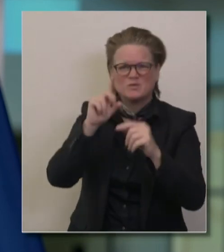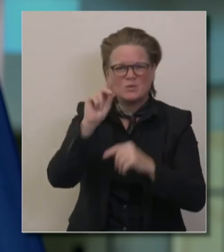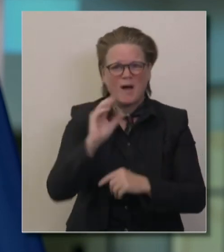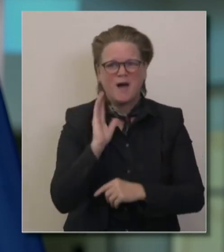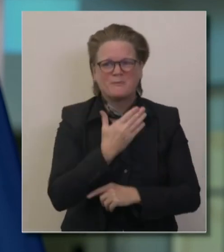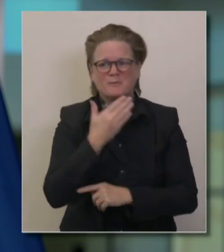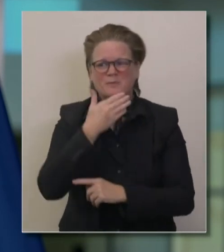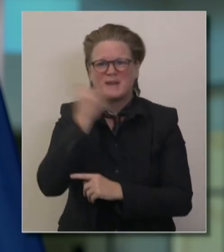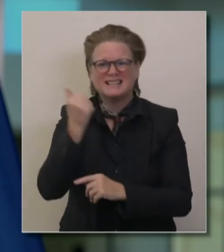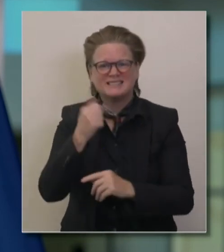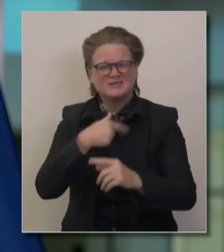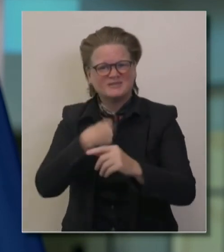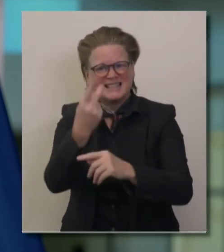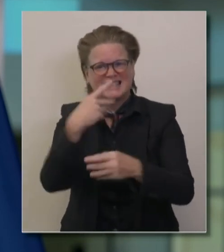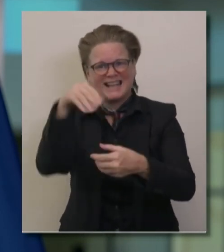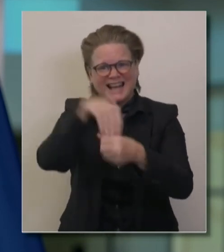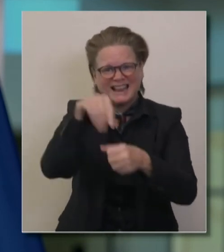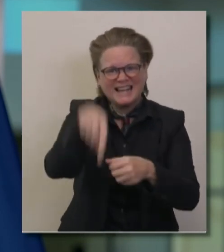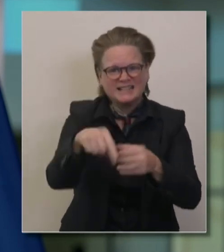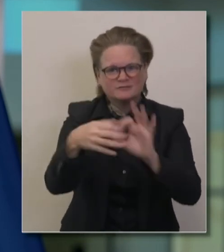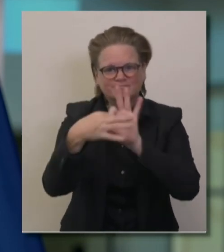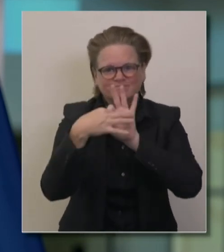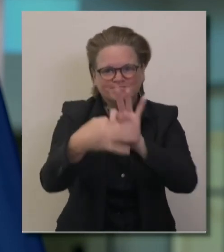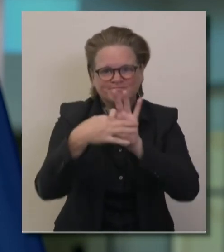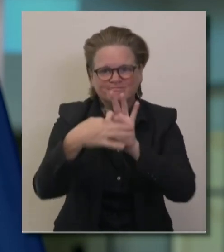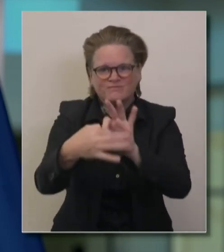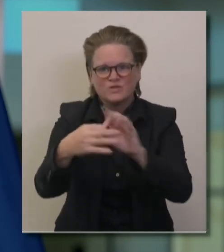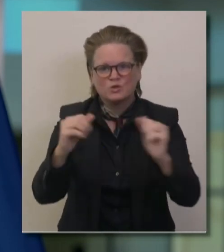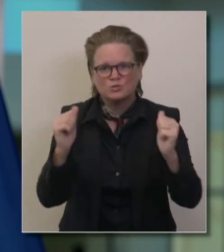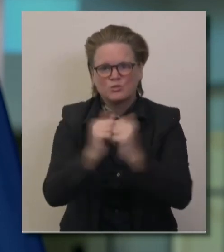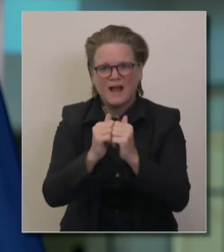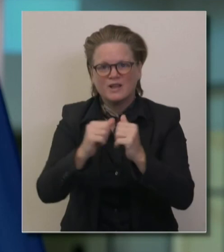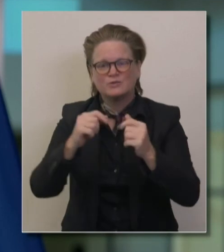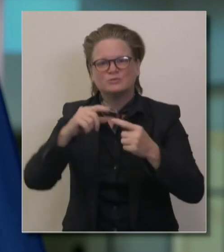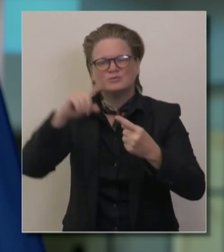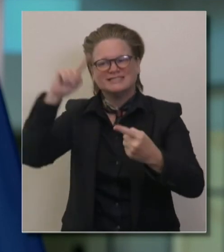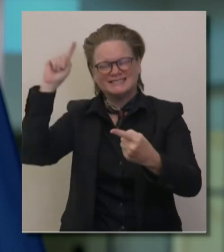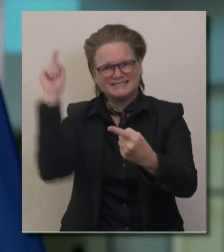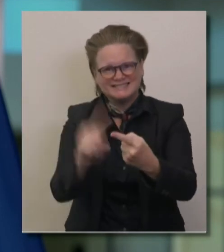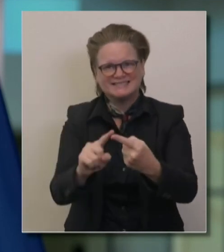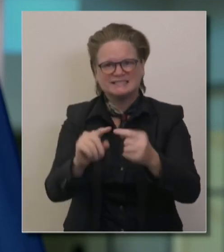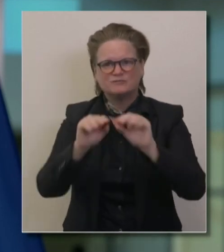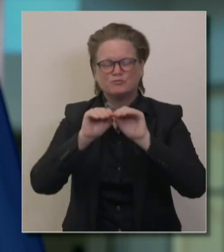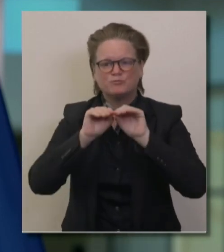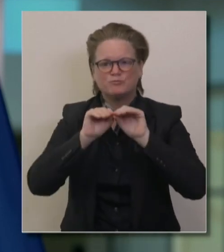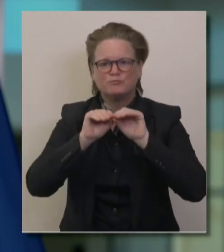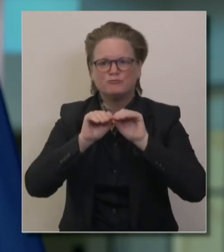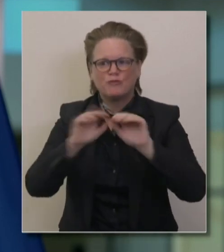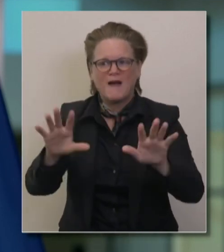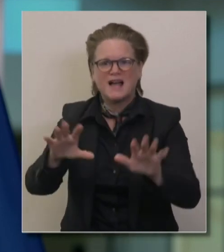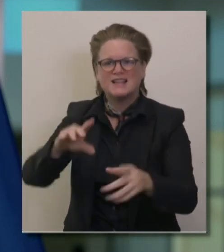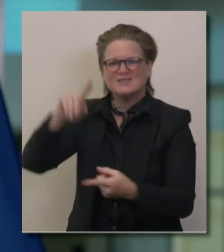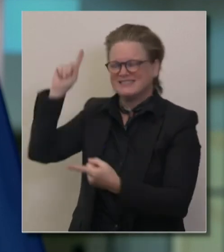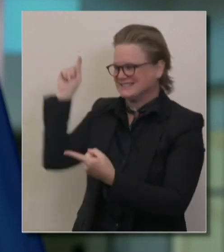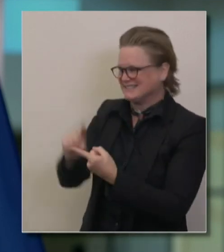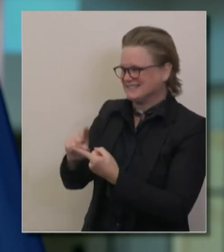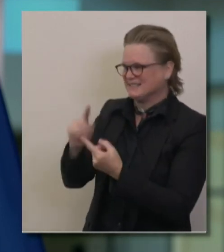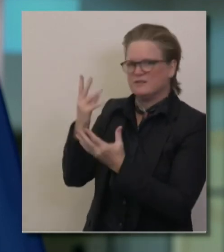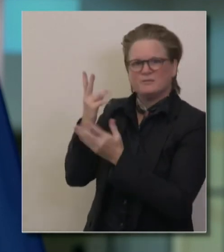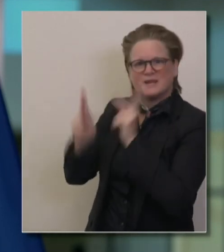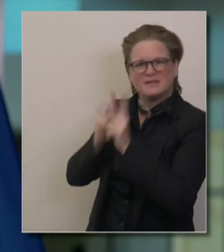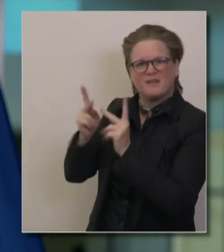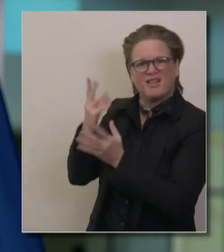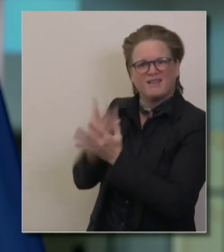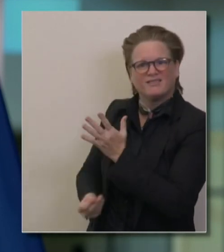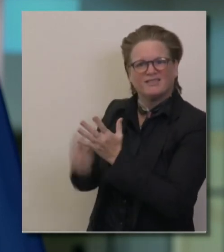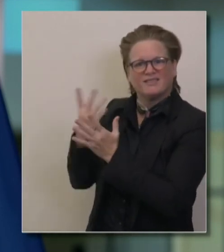virus, eliminate or rather reduce the extent our possible deaths related to this pandemic and